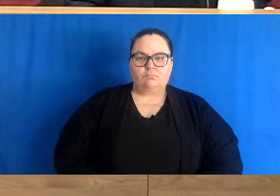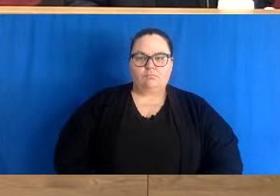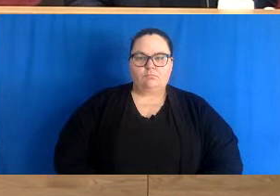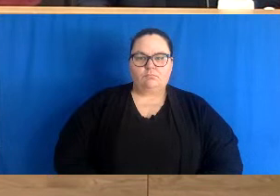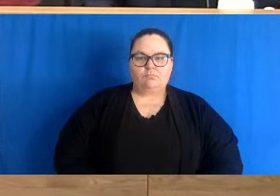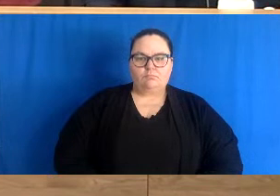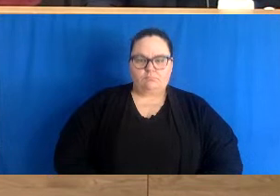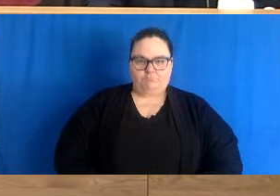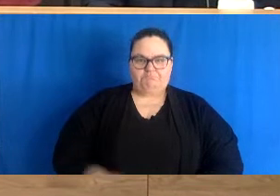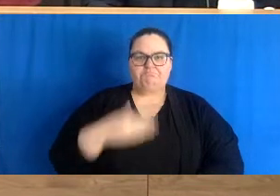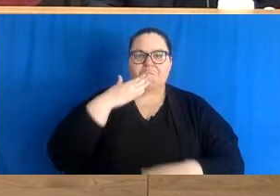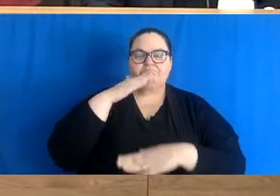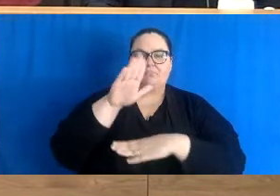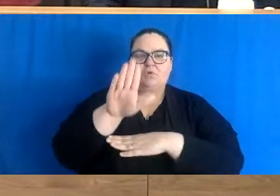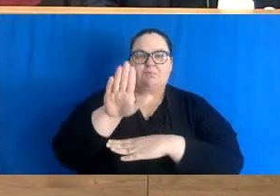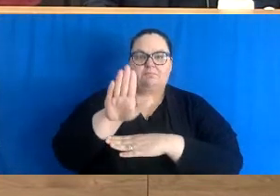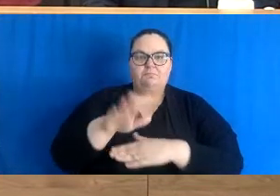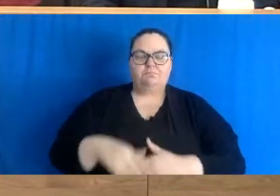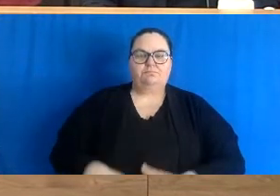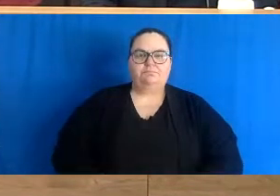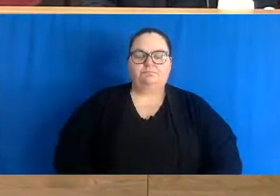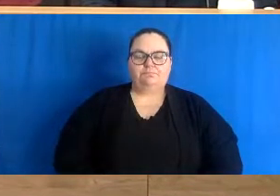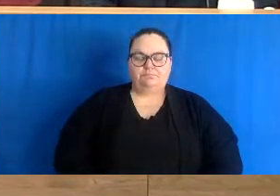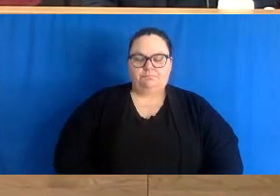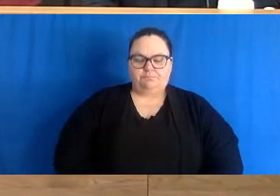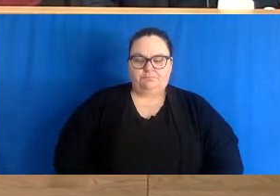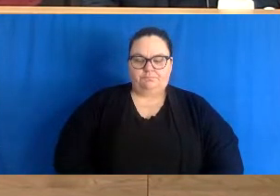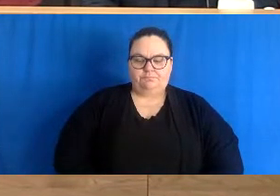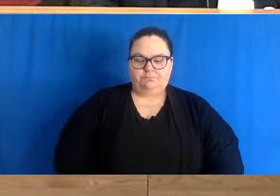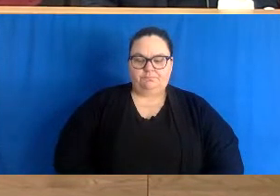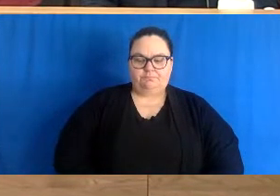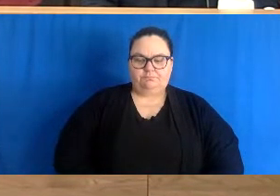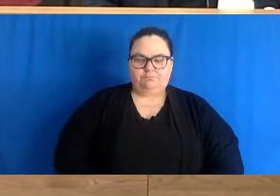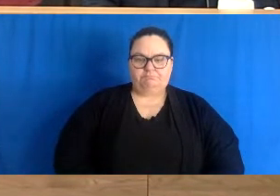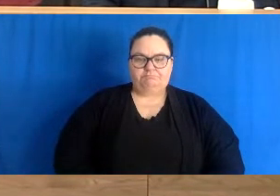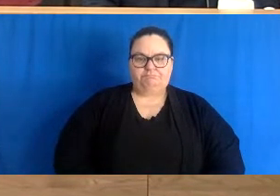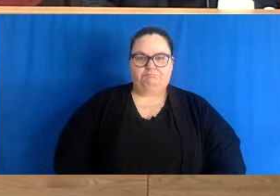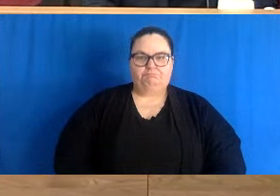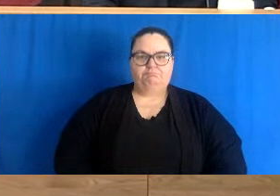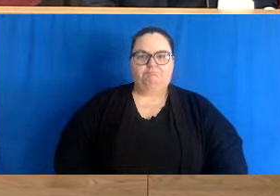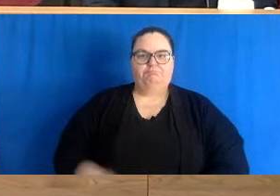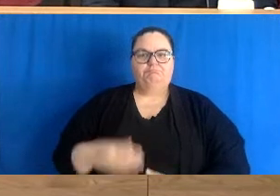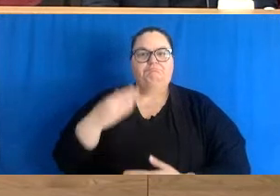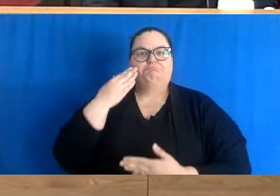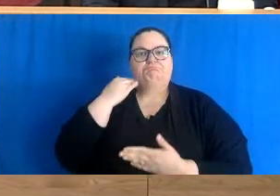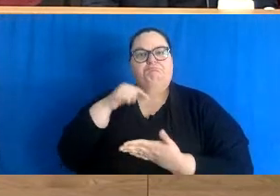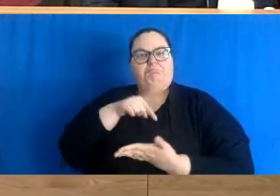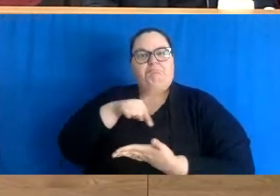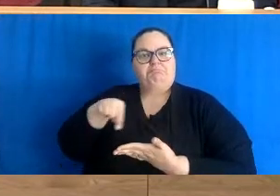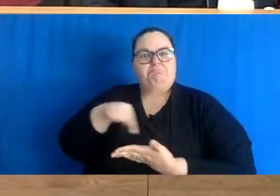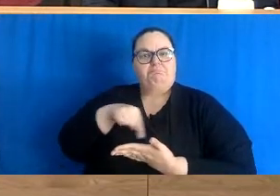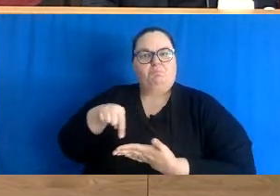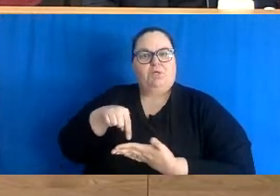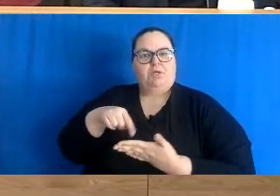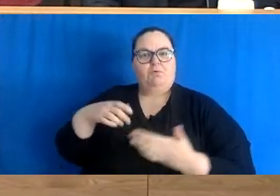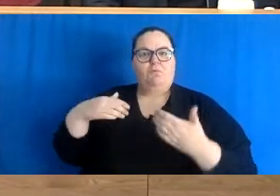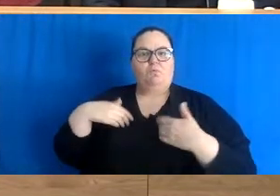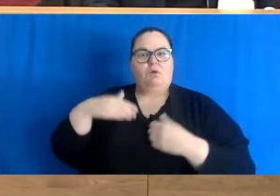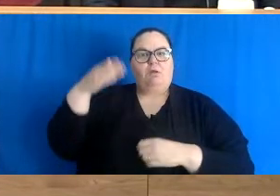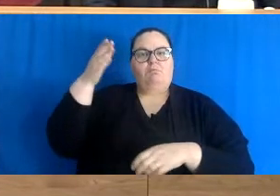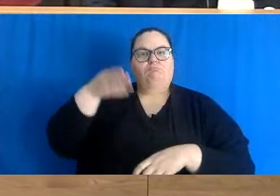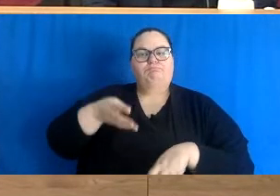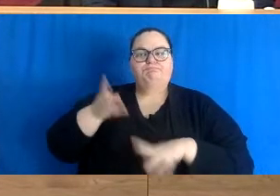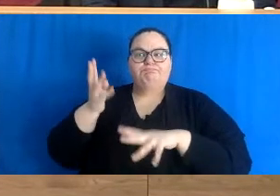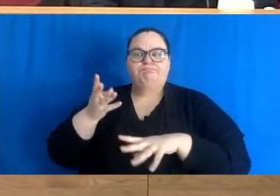Good afternoon. Bonjour. Earlier this week, public health shared projections of what is expected if we